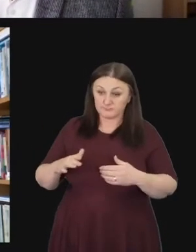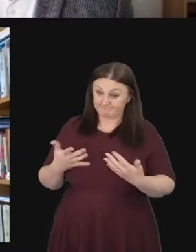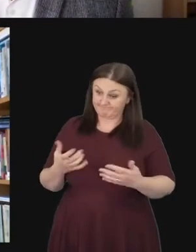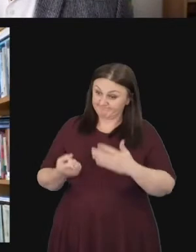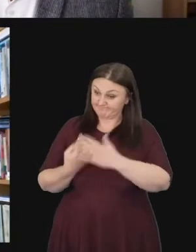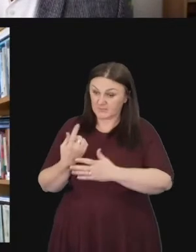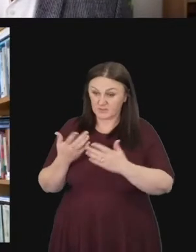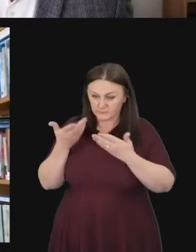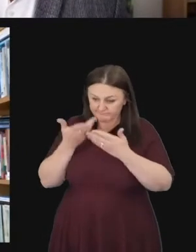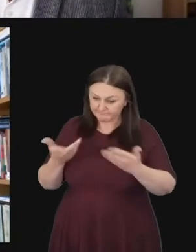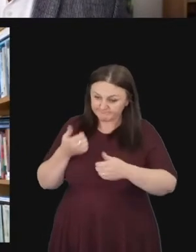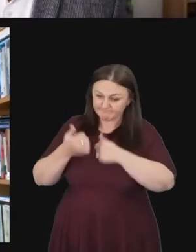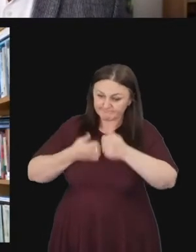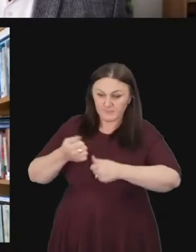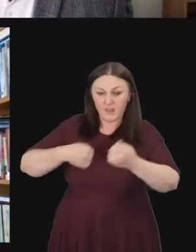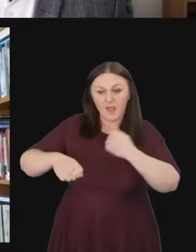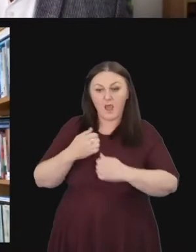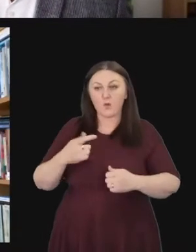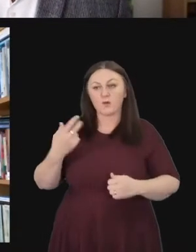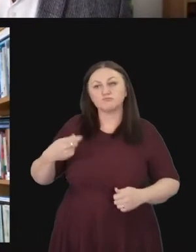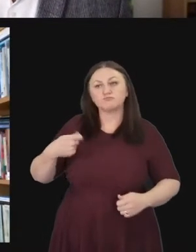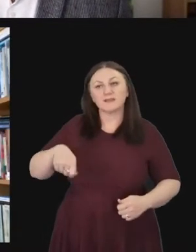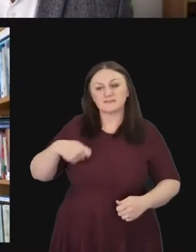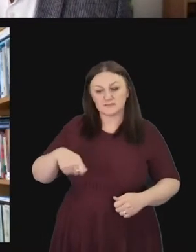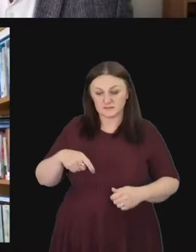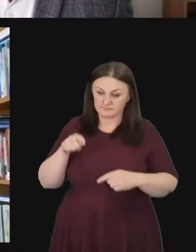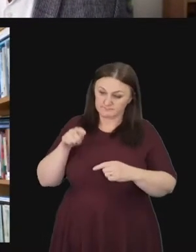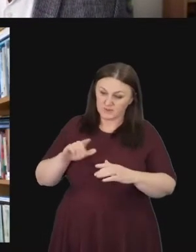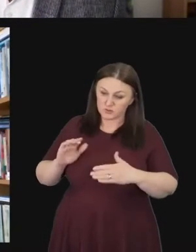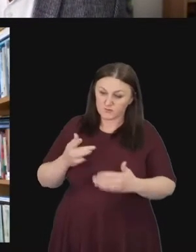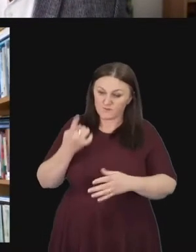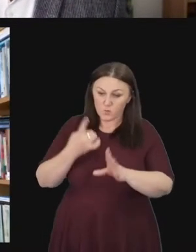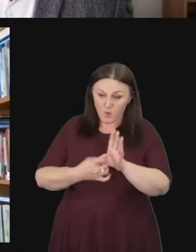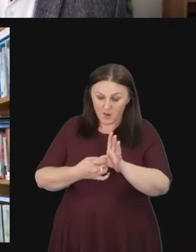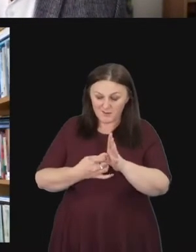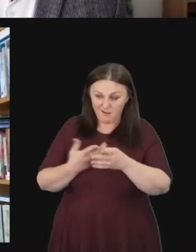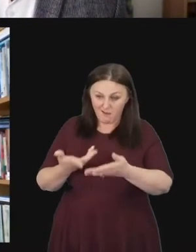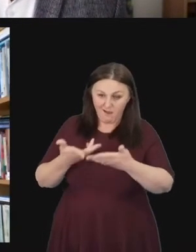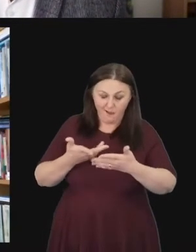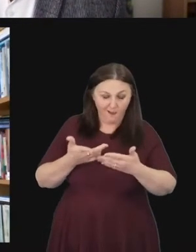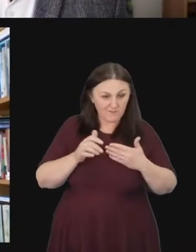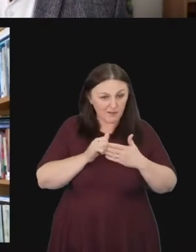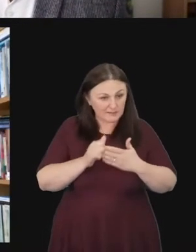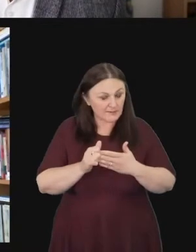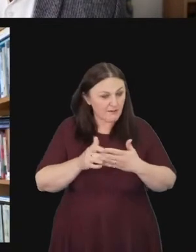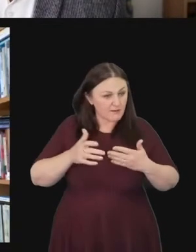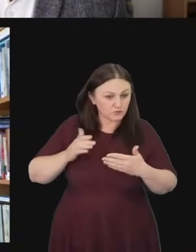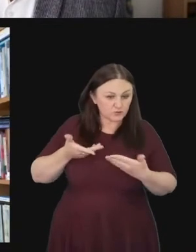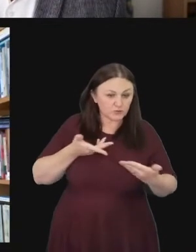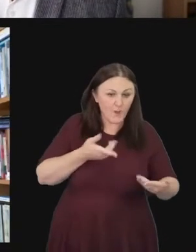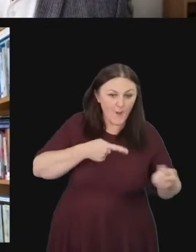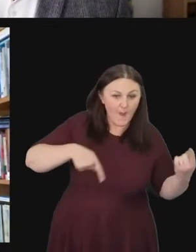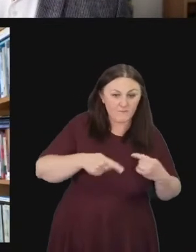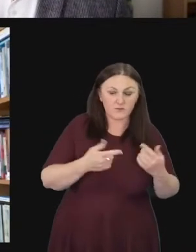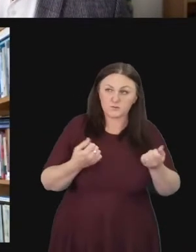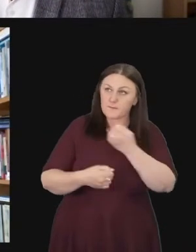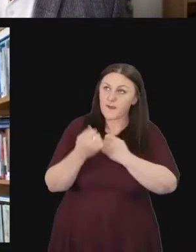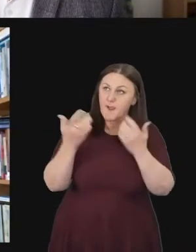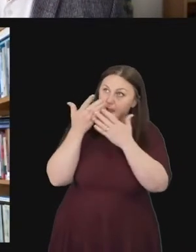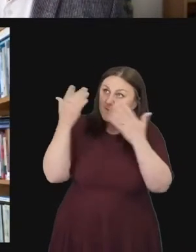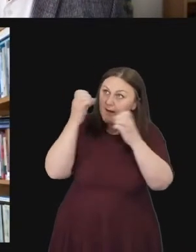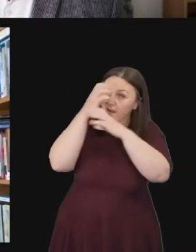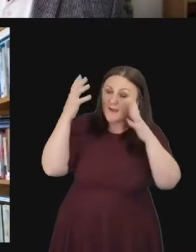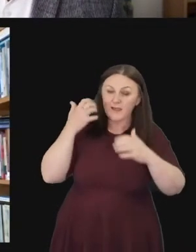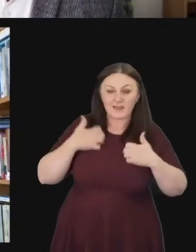Our president serves for one year and offers their gifts of leadership to inspire us and help to focus on our shared vision